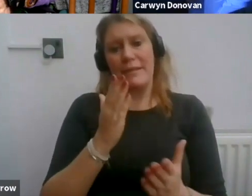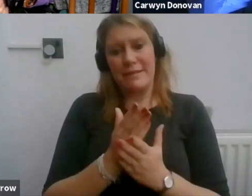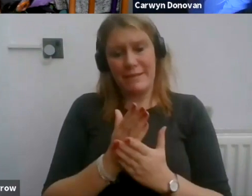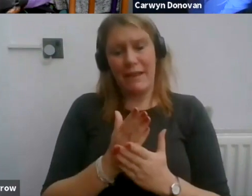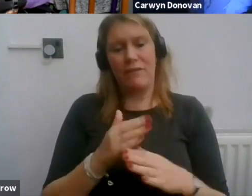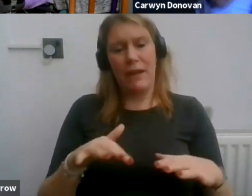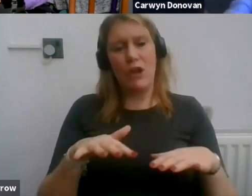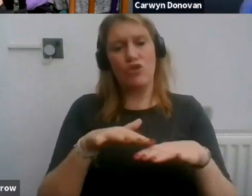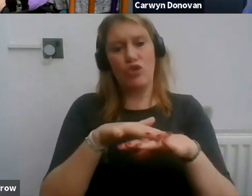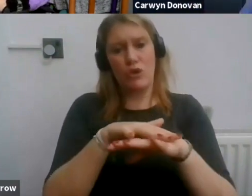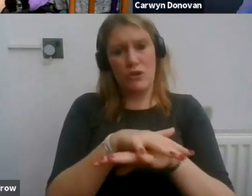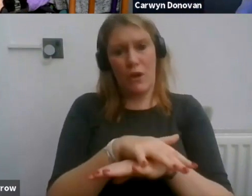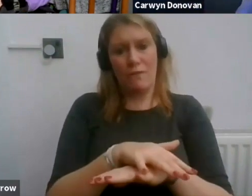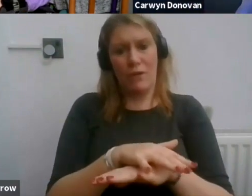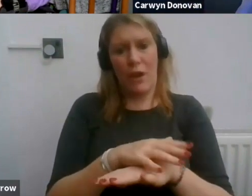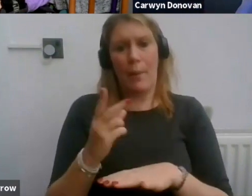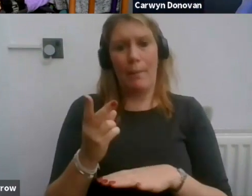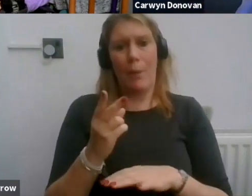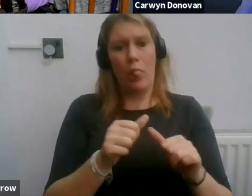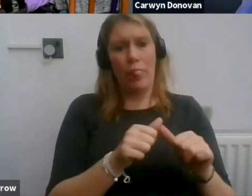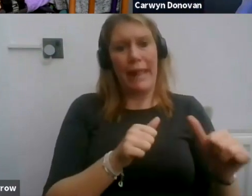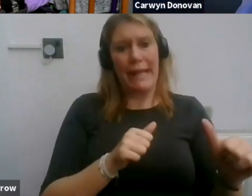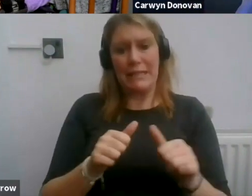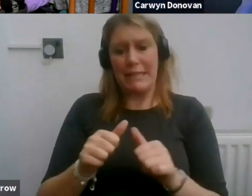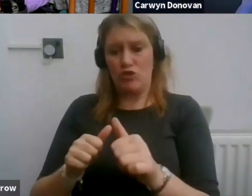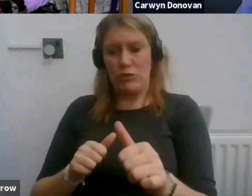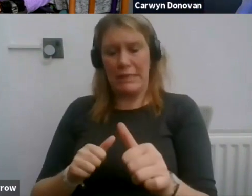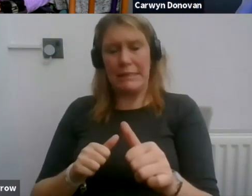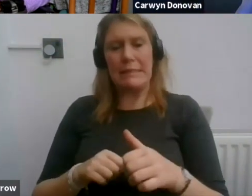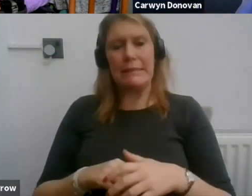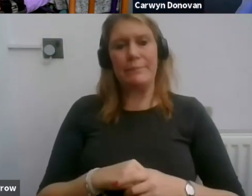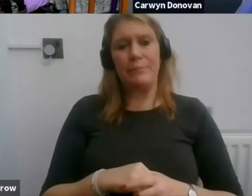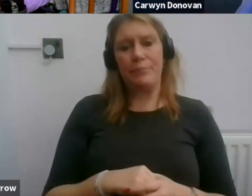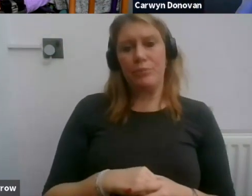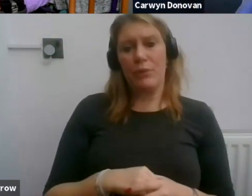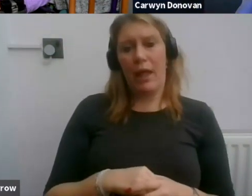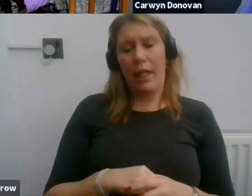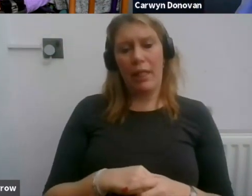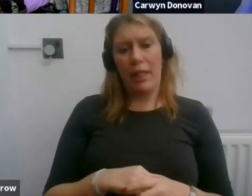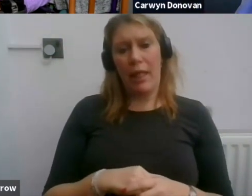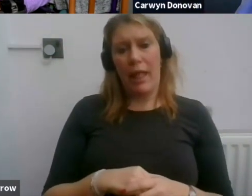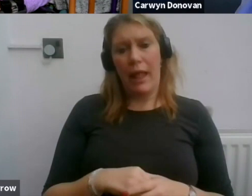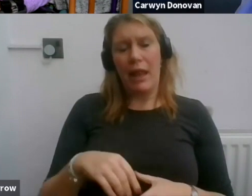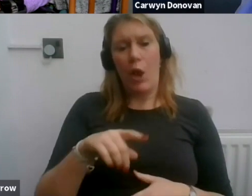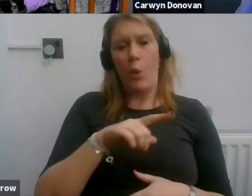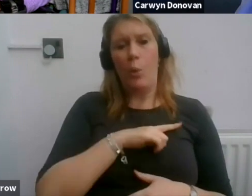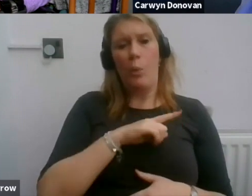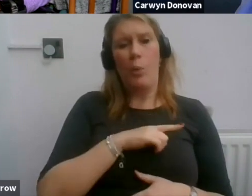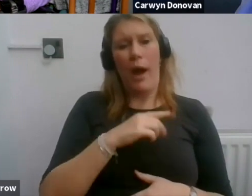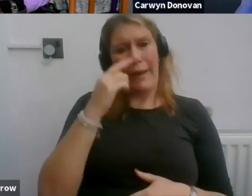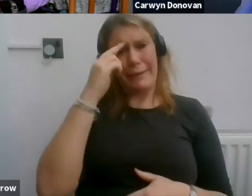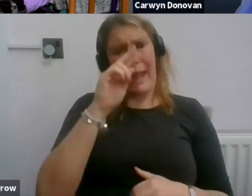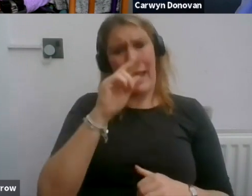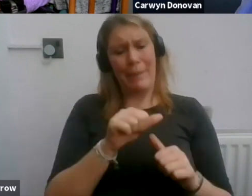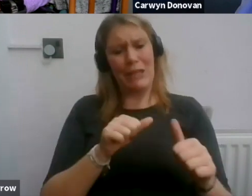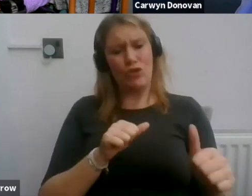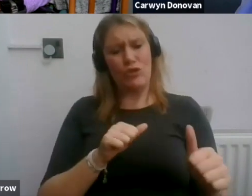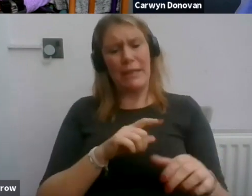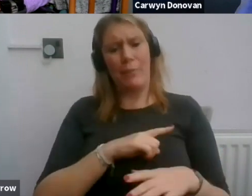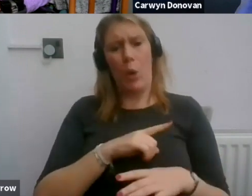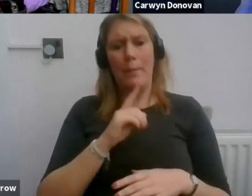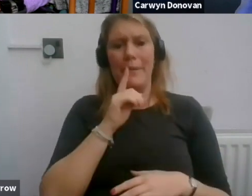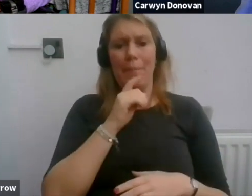They're both called industries for a good reason. People do work hard. And very unfortunately,